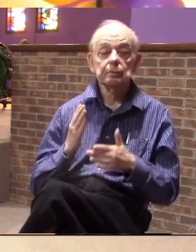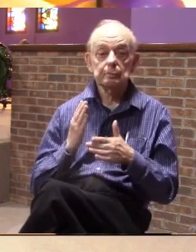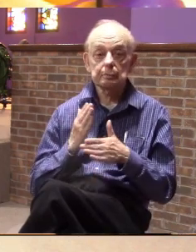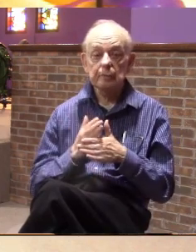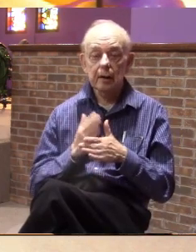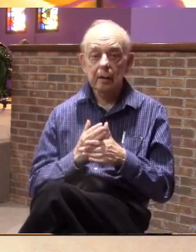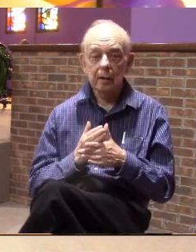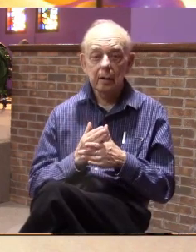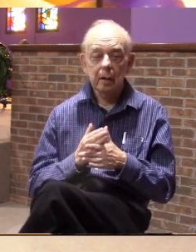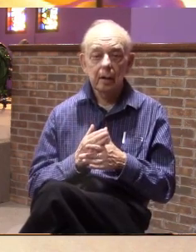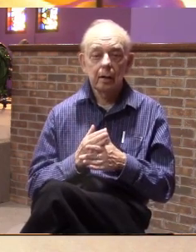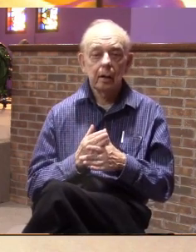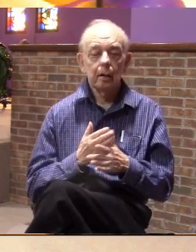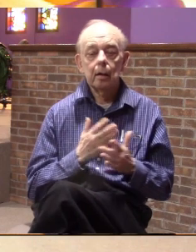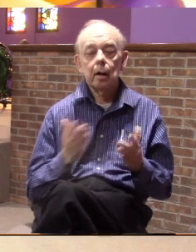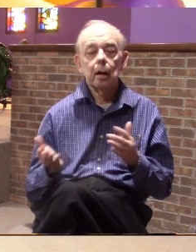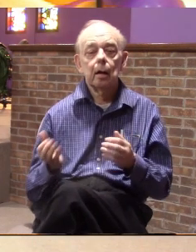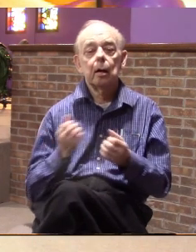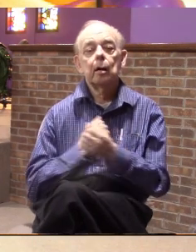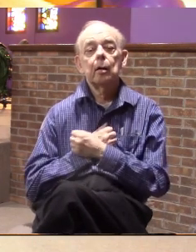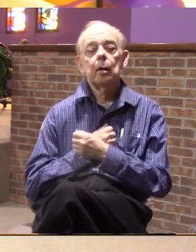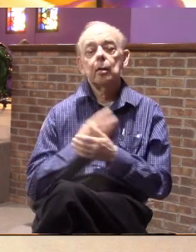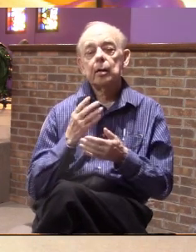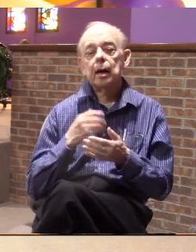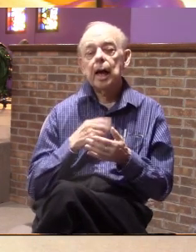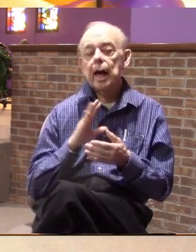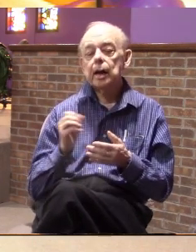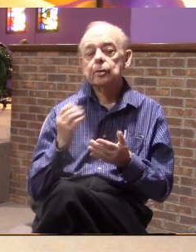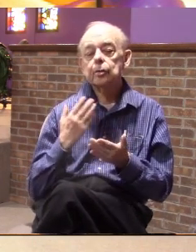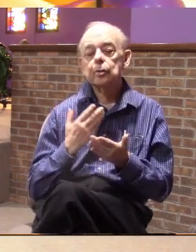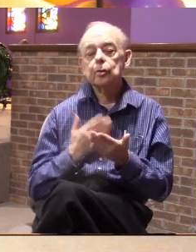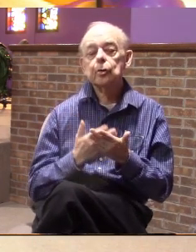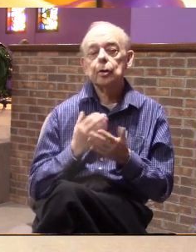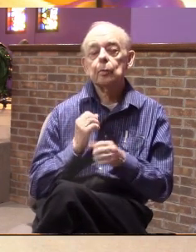to bring about love and good works